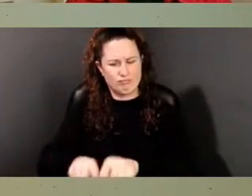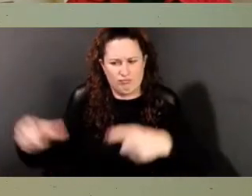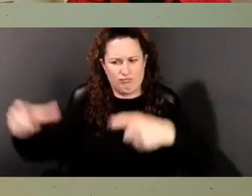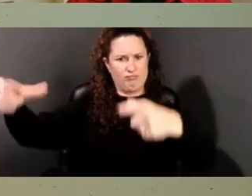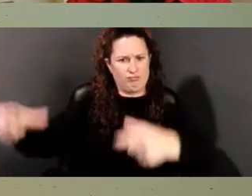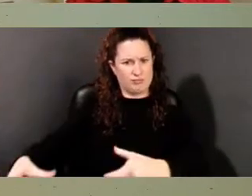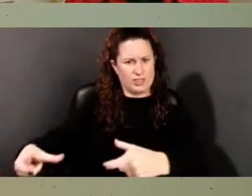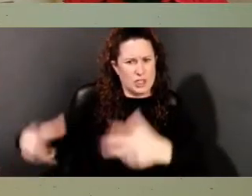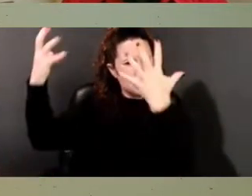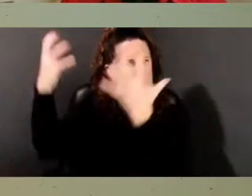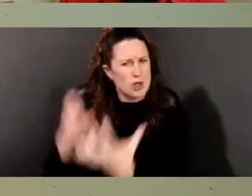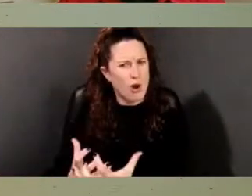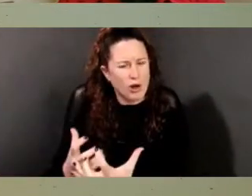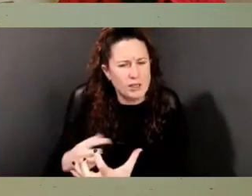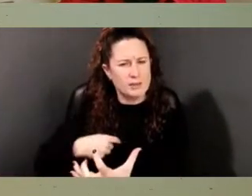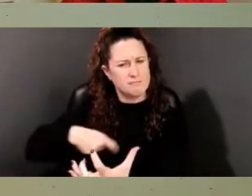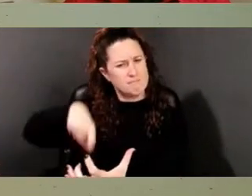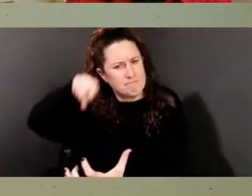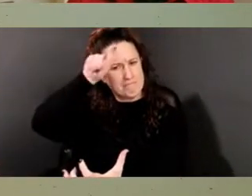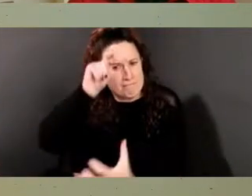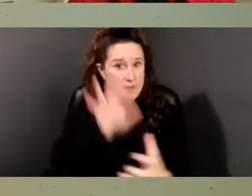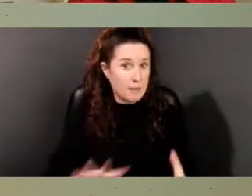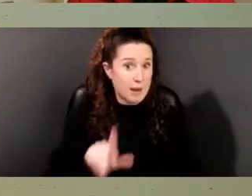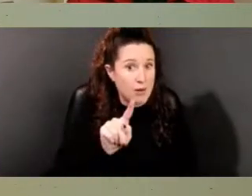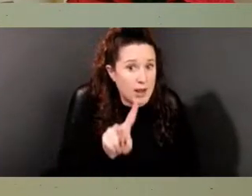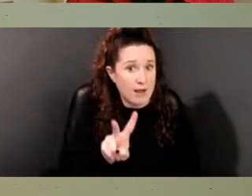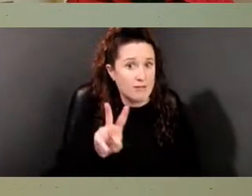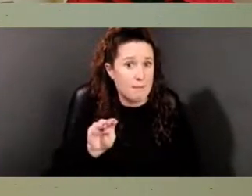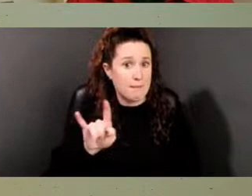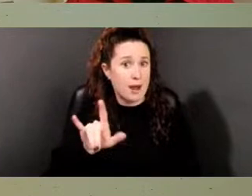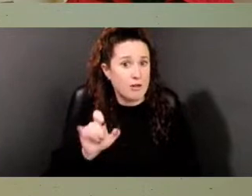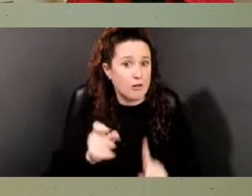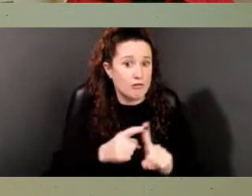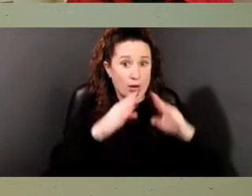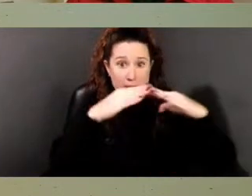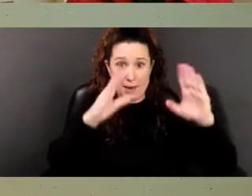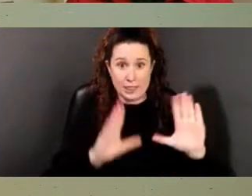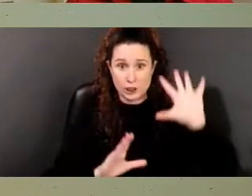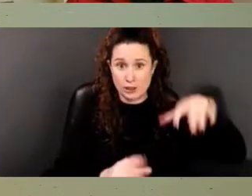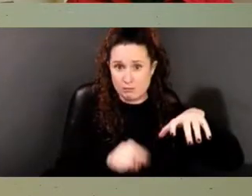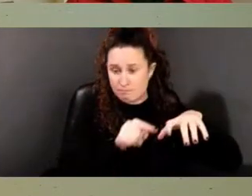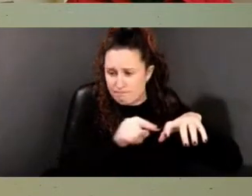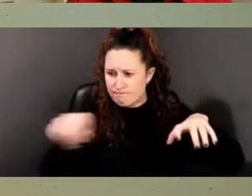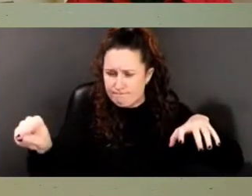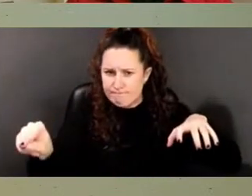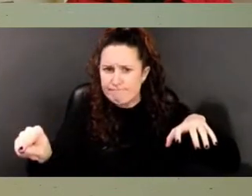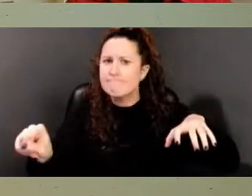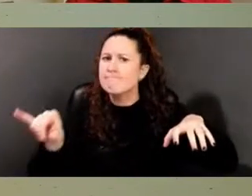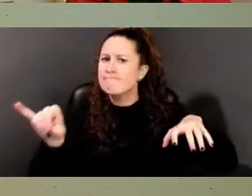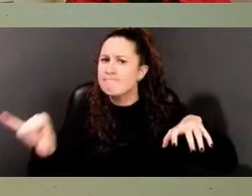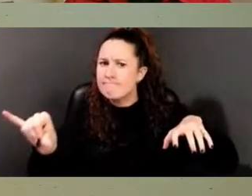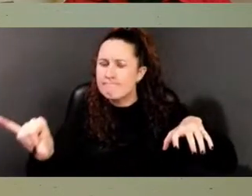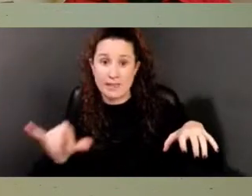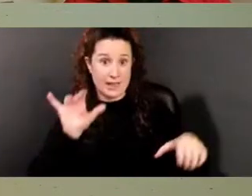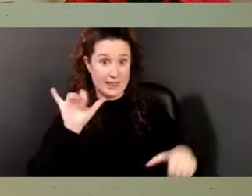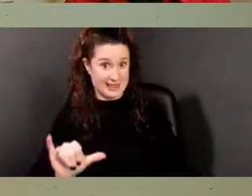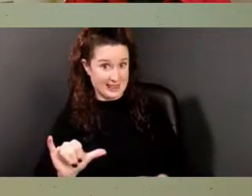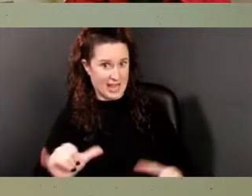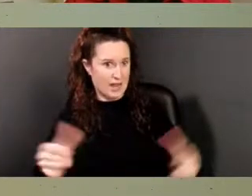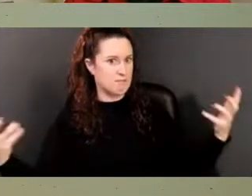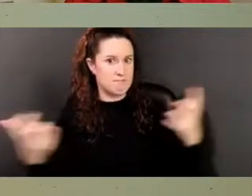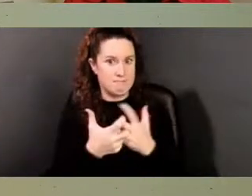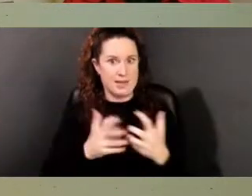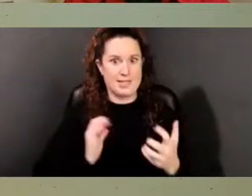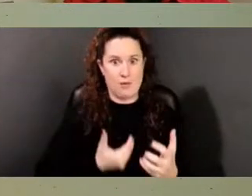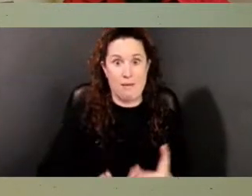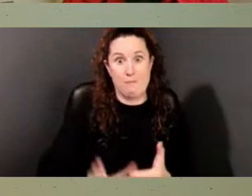about a half a mile from the mansion, and that location matched the description described of